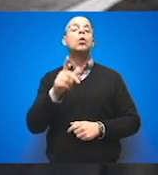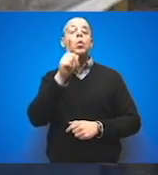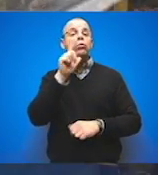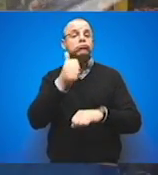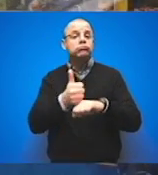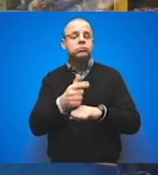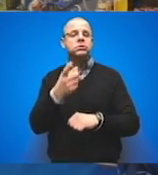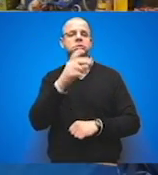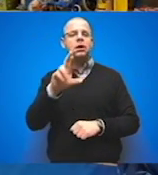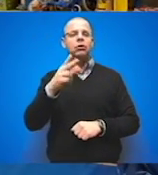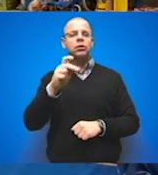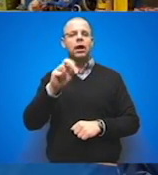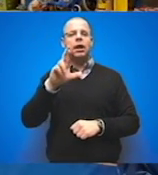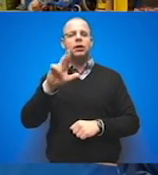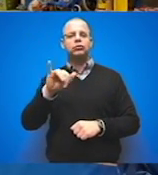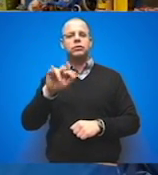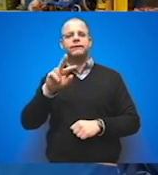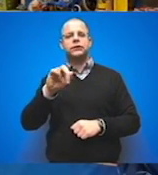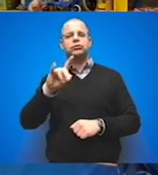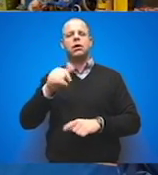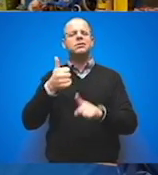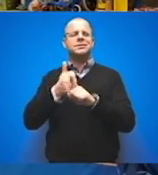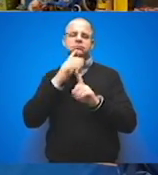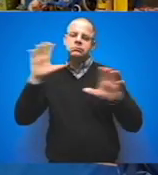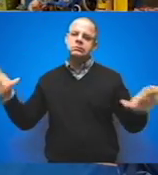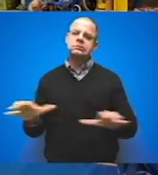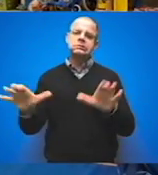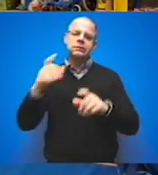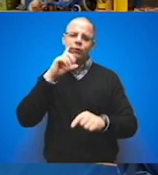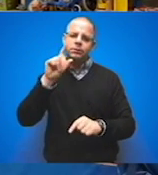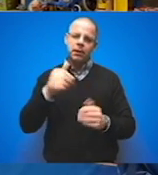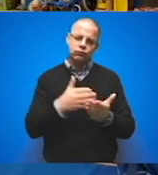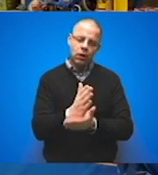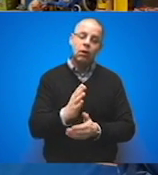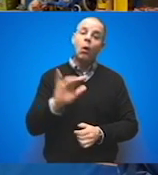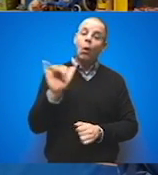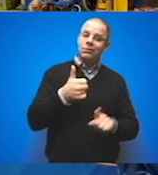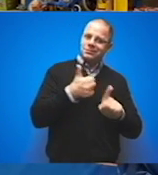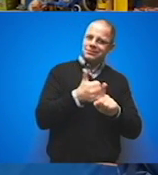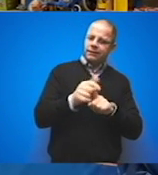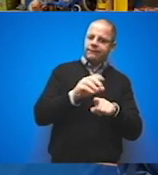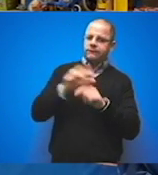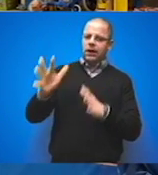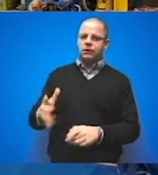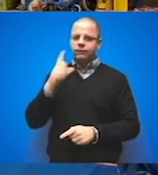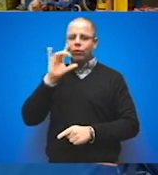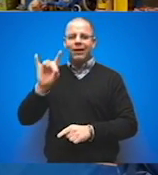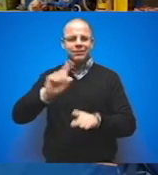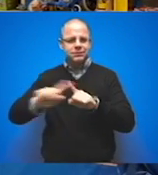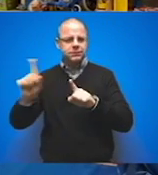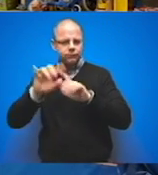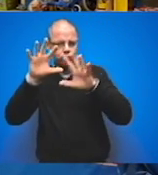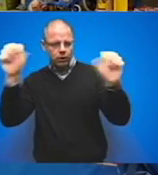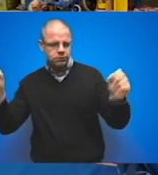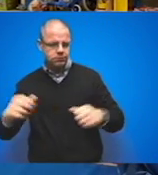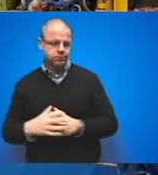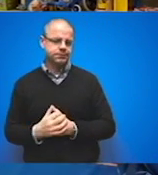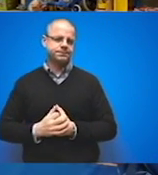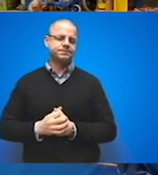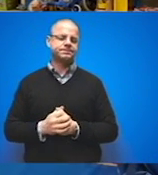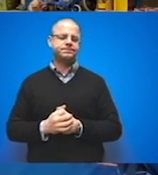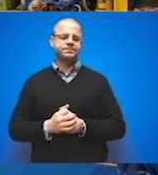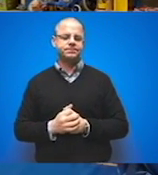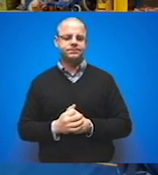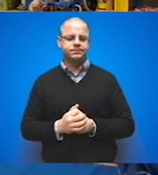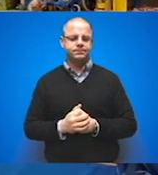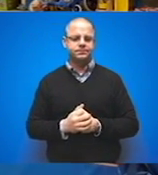presidents. Students with special needs, especially those with mobility issues, require unique consideration when it comes to school infrastructure.